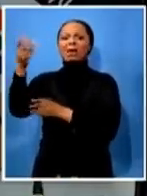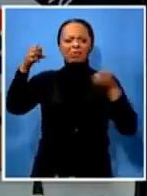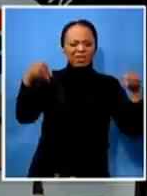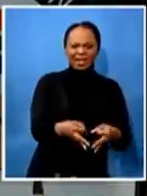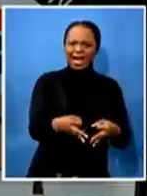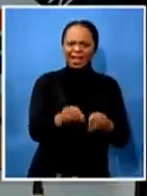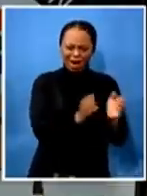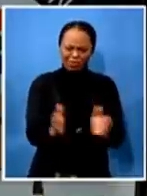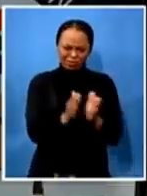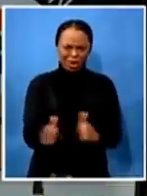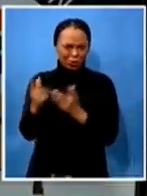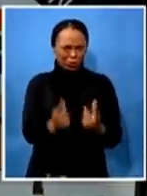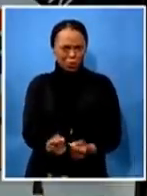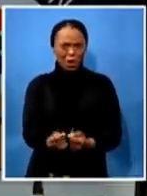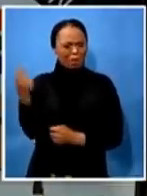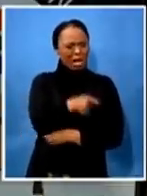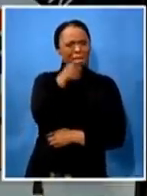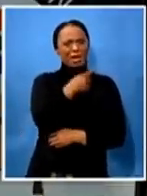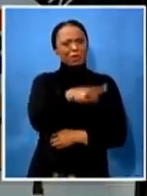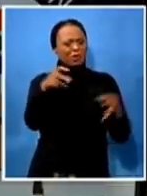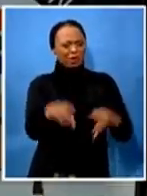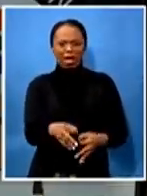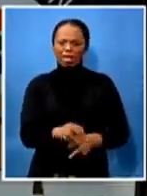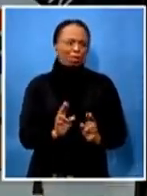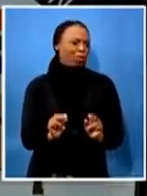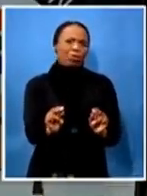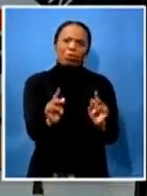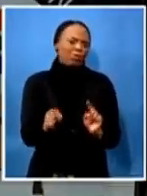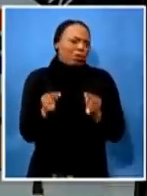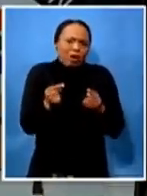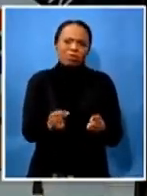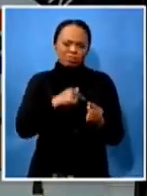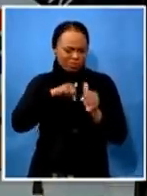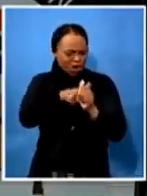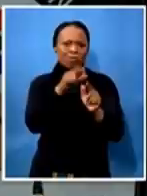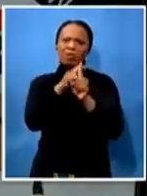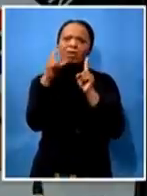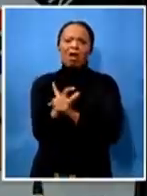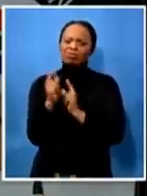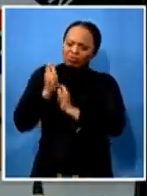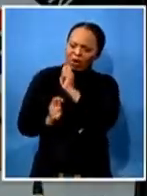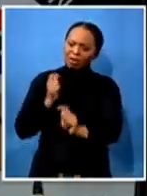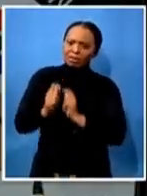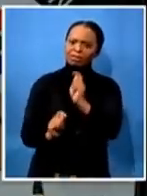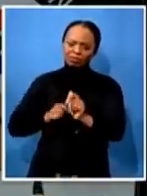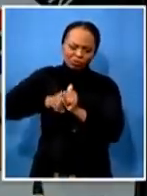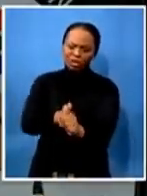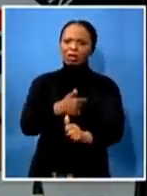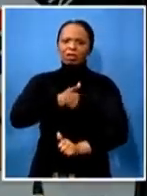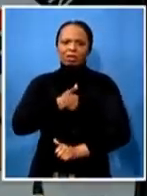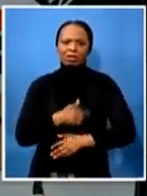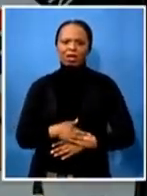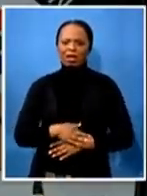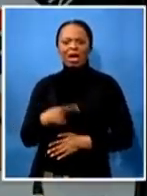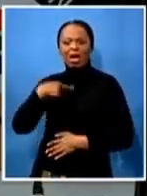things that we have to sort outpost the barrier i think the chair understands better what i'm saying where people and we know that